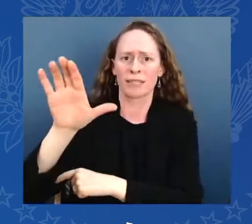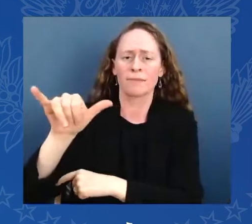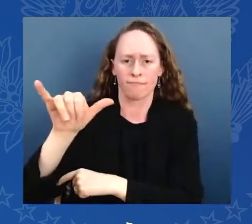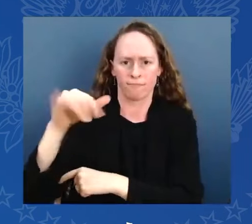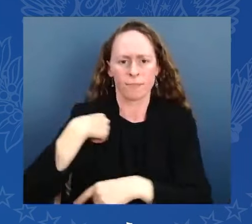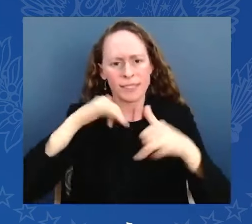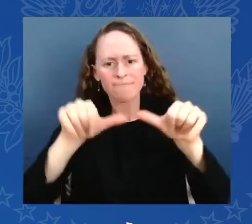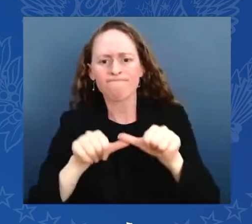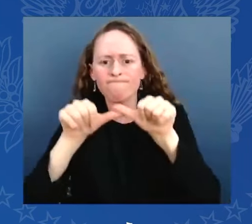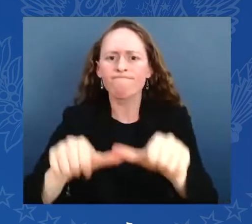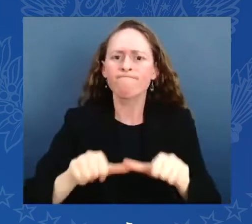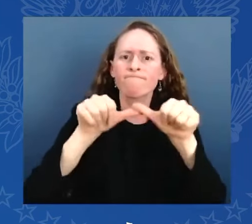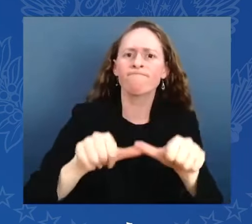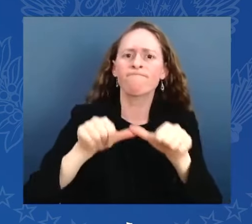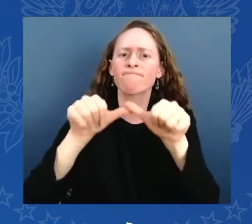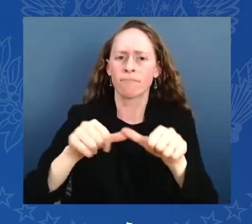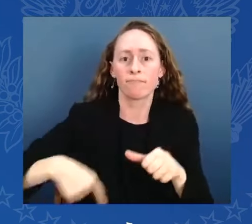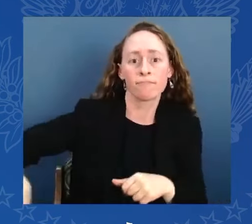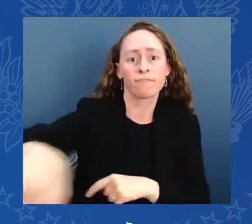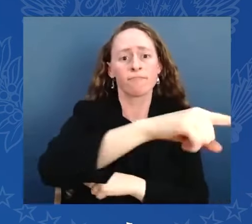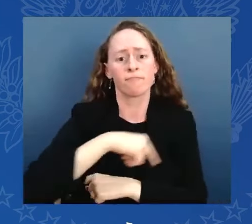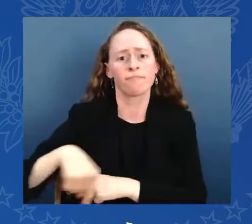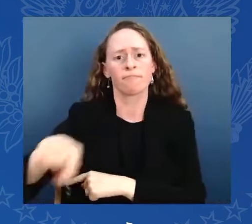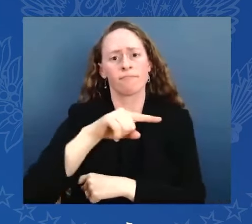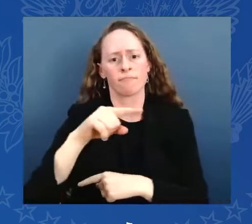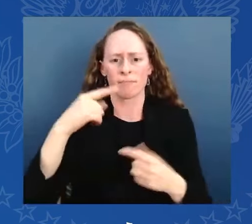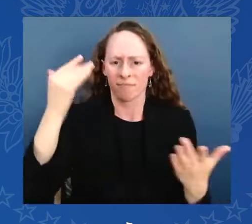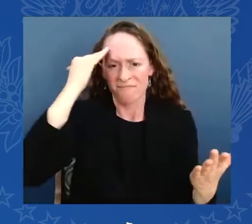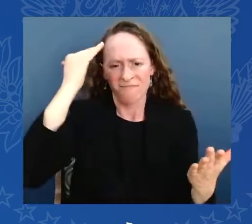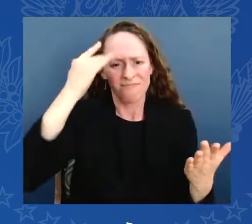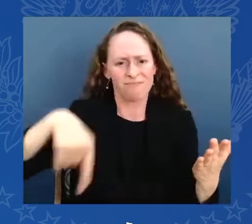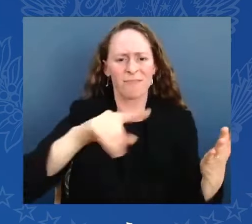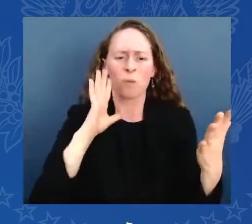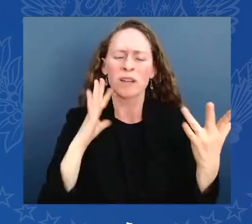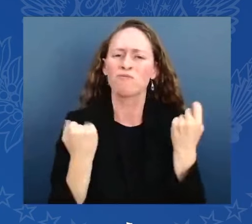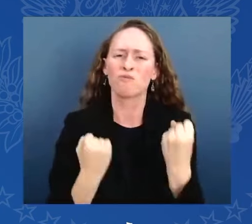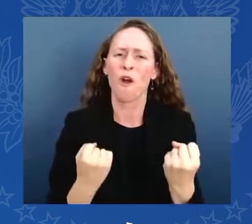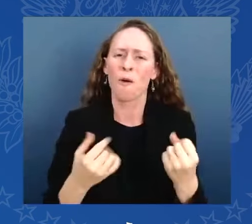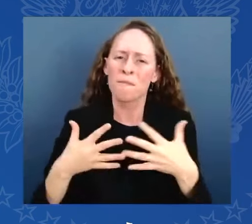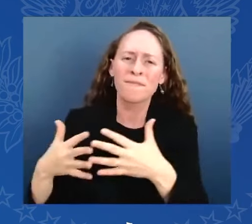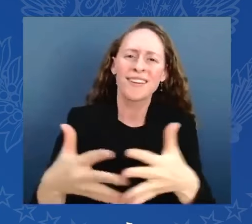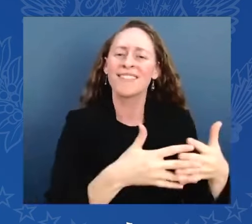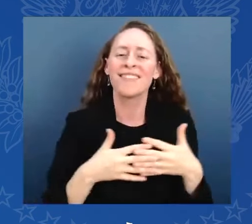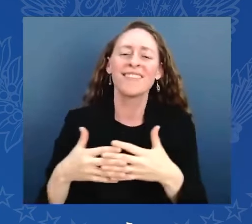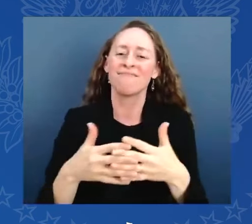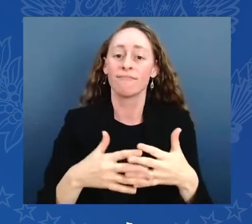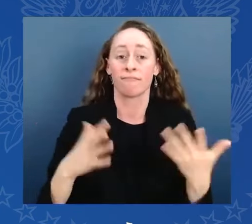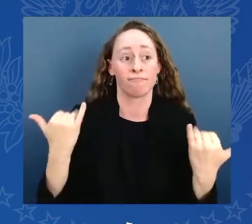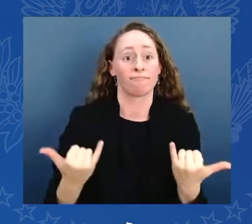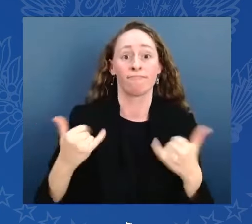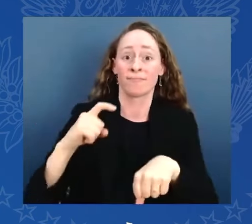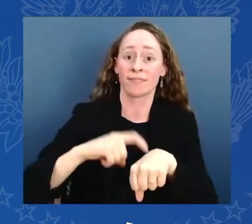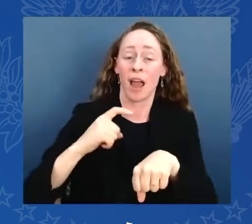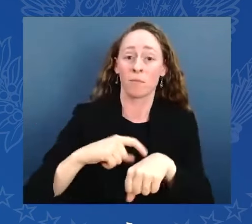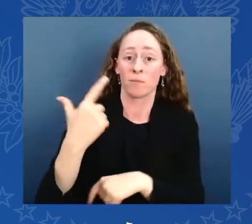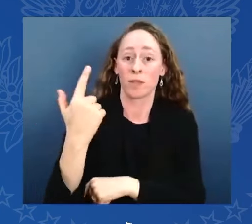world. I'm the first president in this century to report to the American people that the United States is not at war